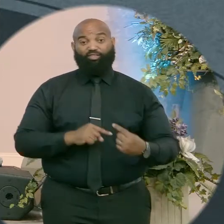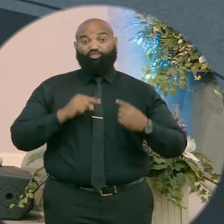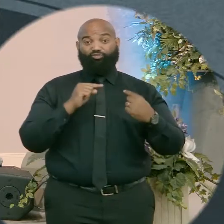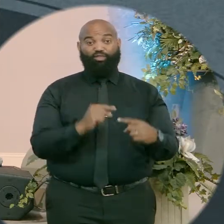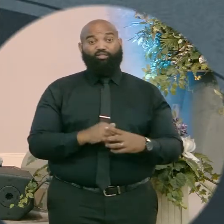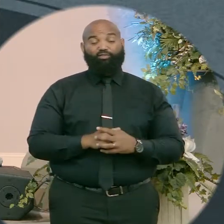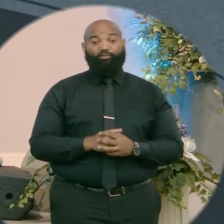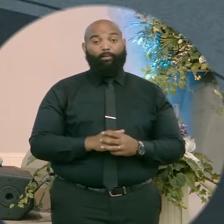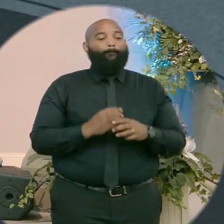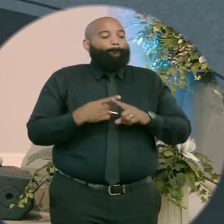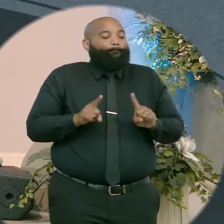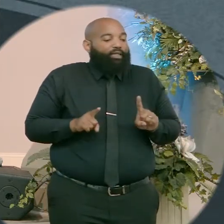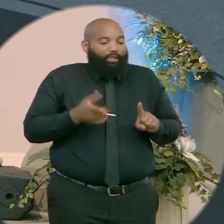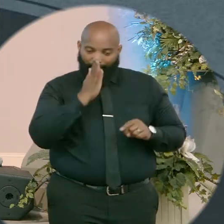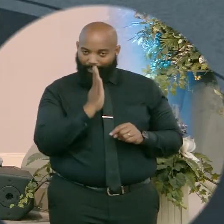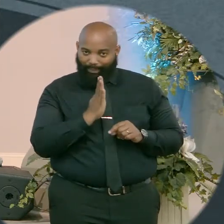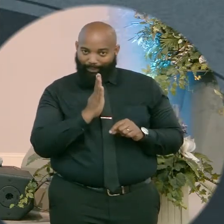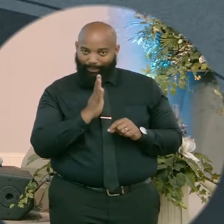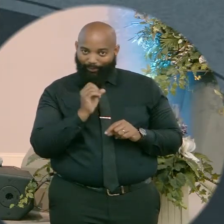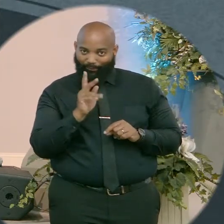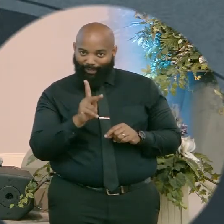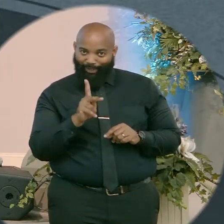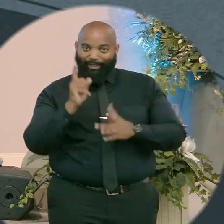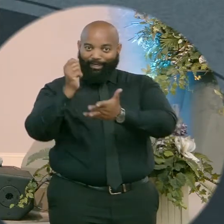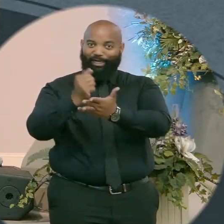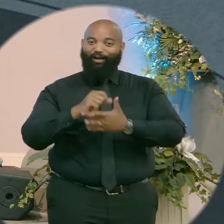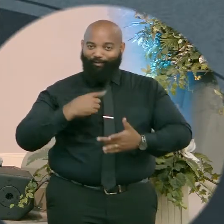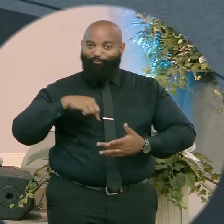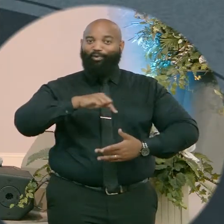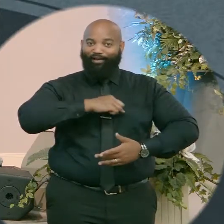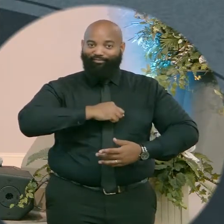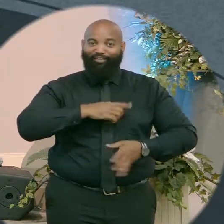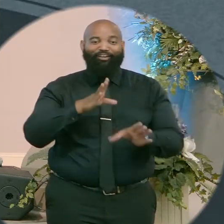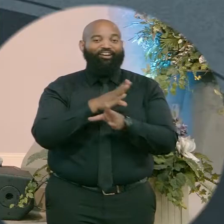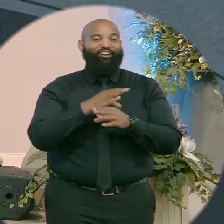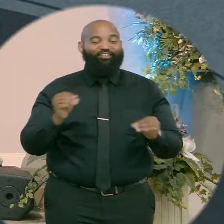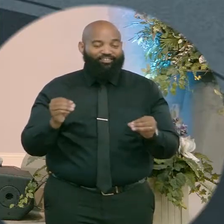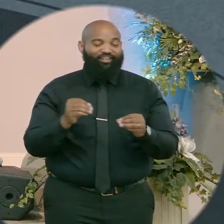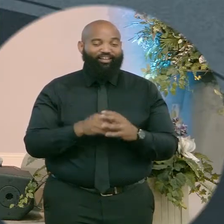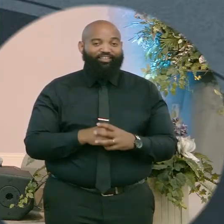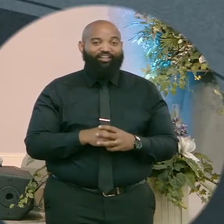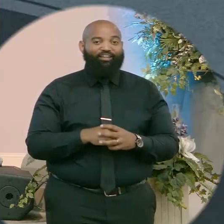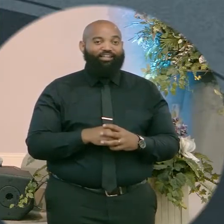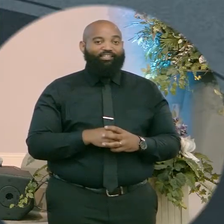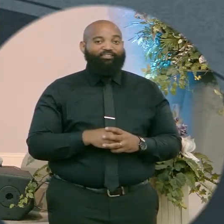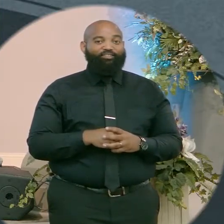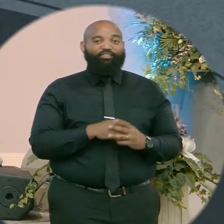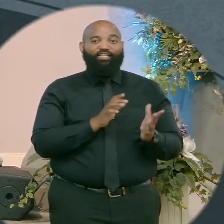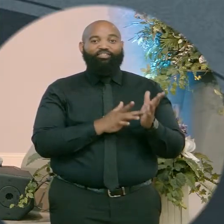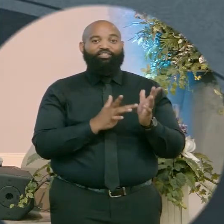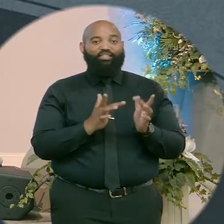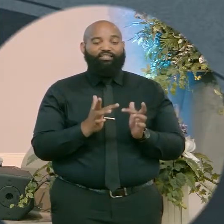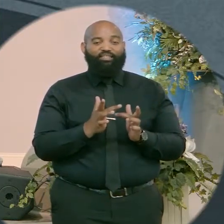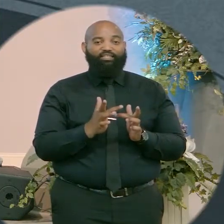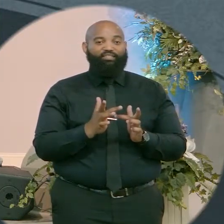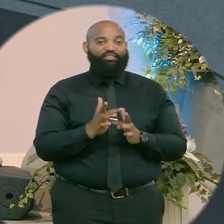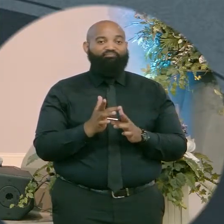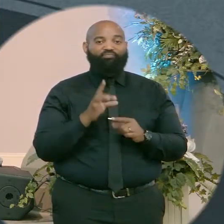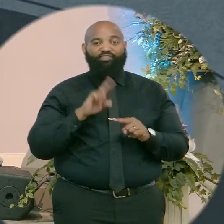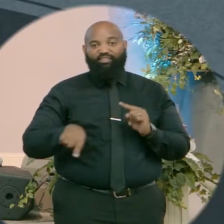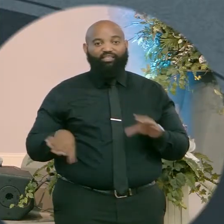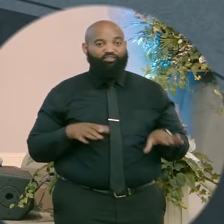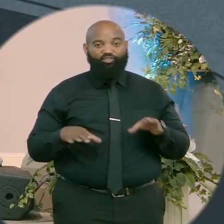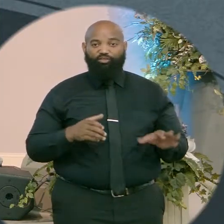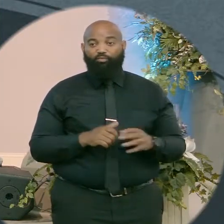above God. And I've told you guys already, ain't nothing like a big Bible but. Because when that but shows up, something get knocked